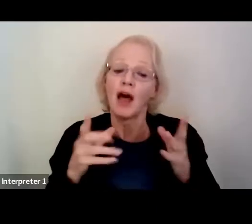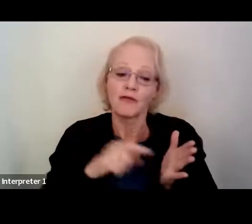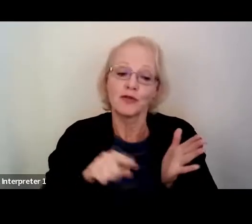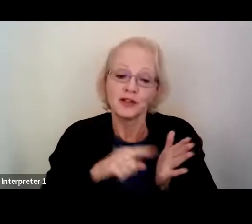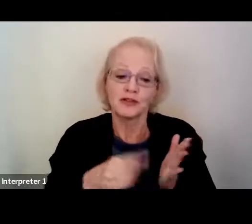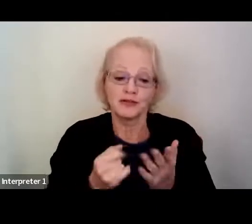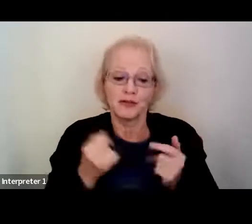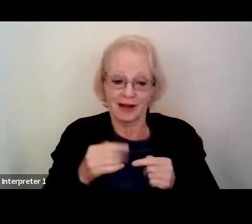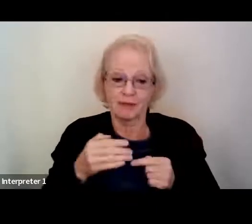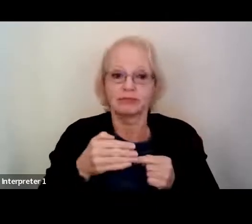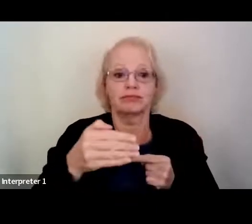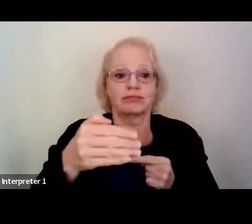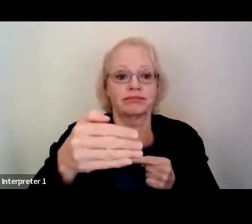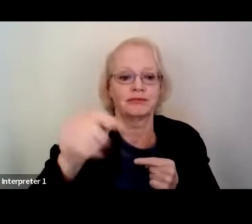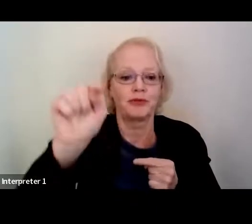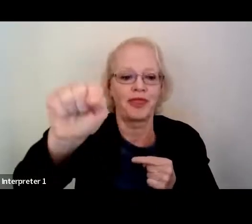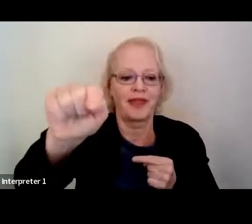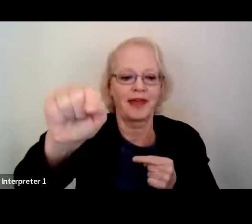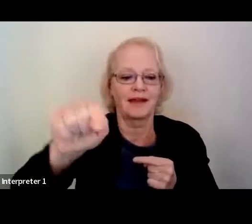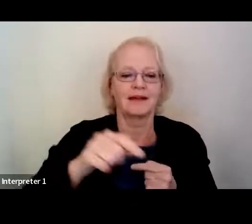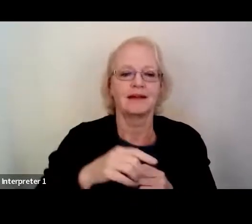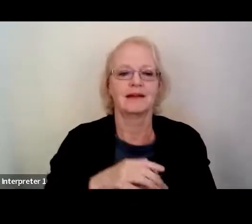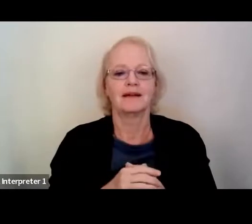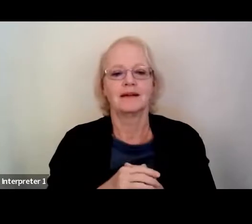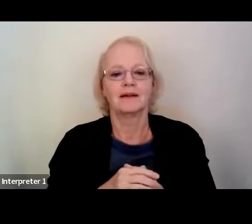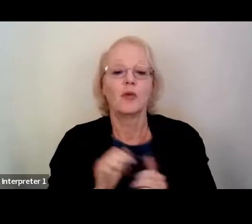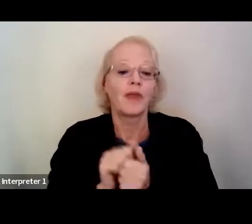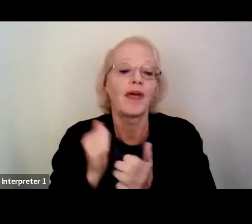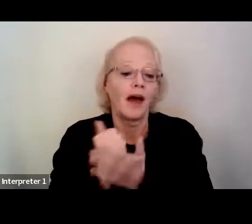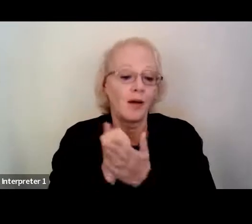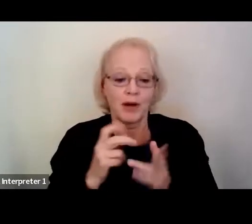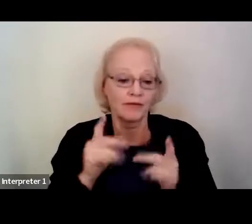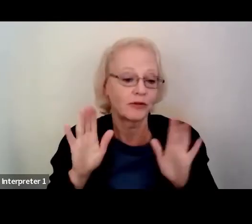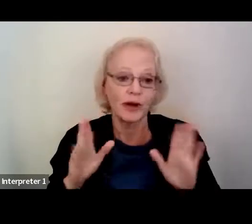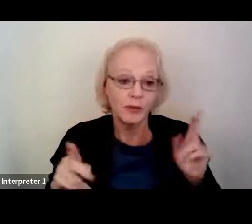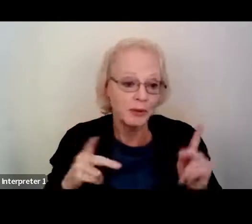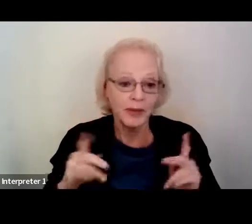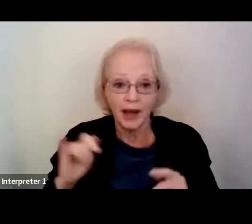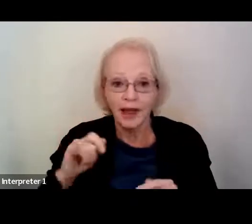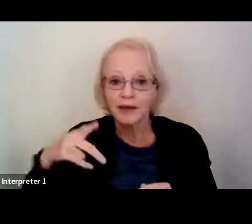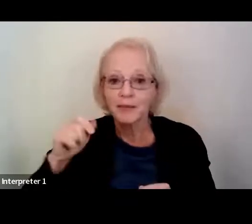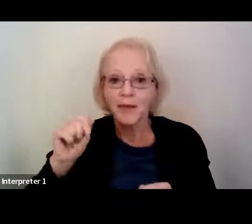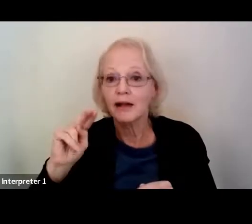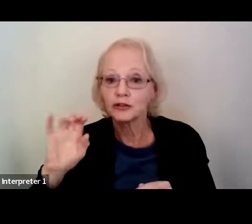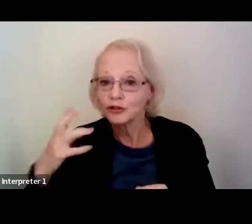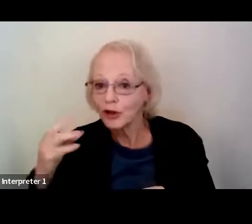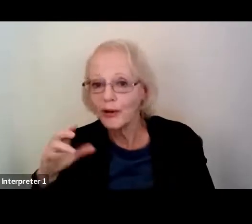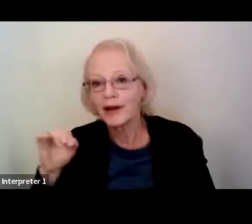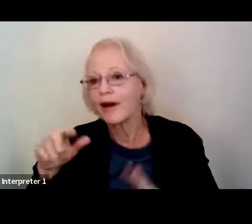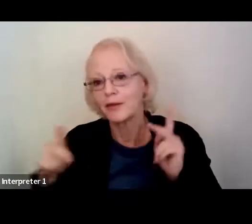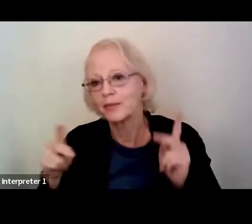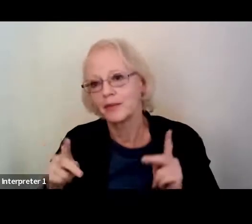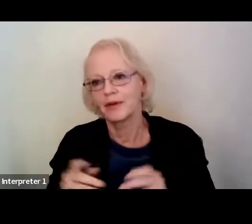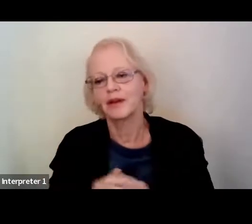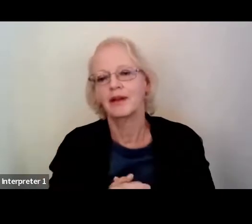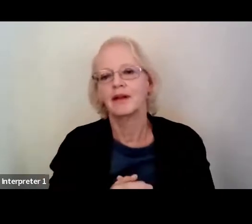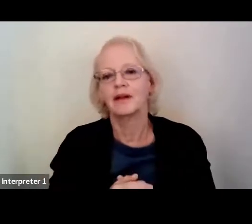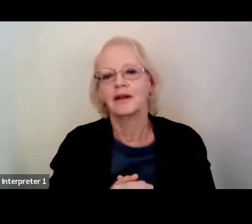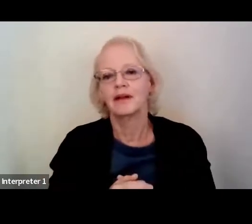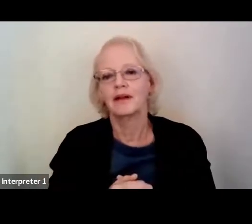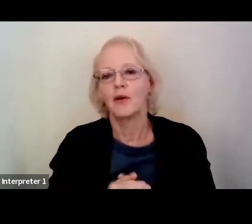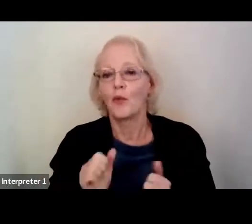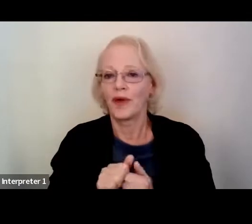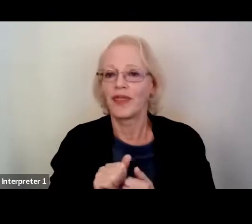that, you know, with the help of credible people like Poncho and others, I think we'll really